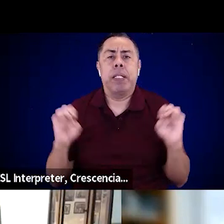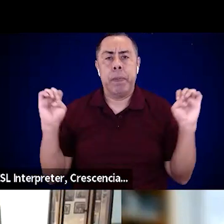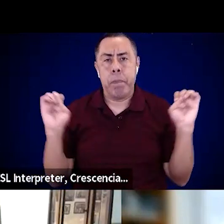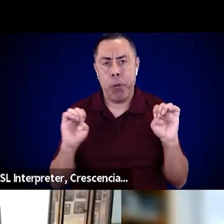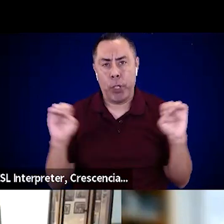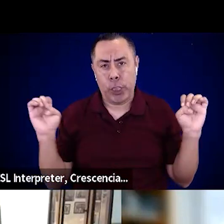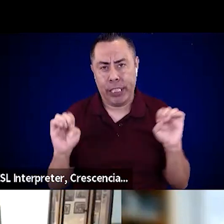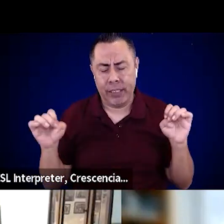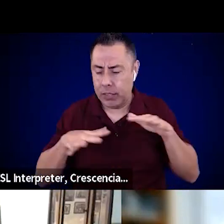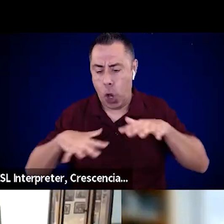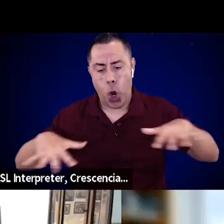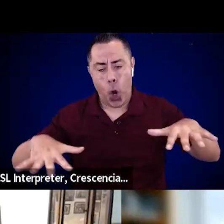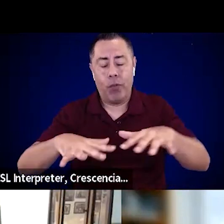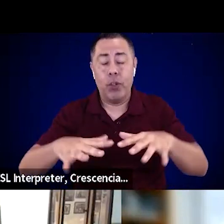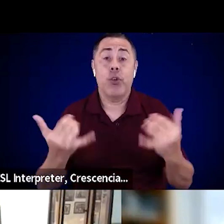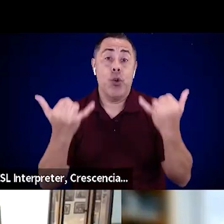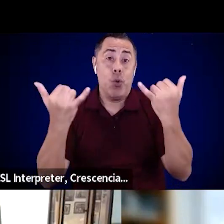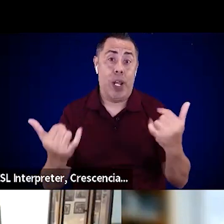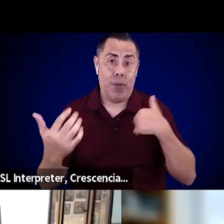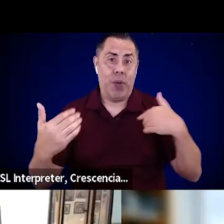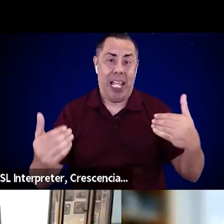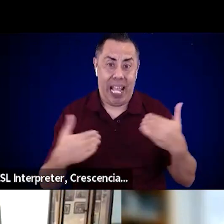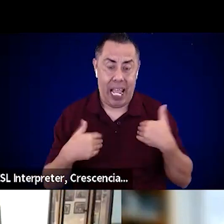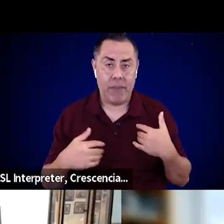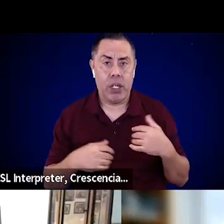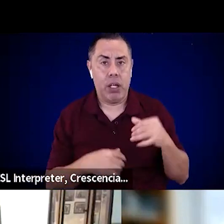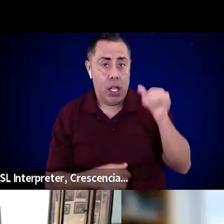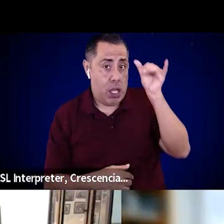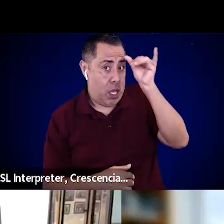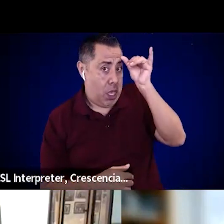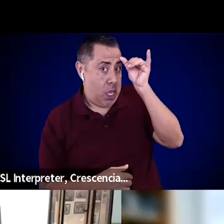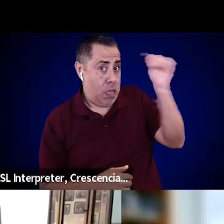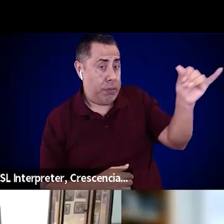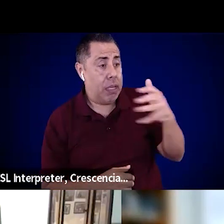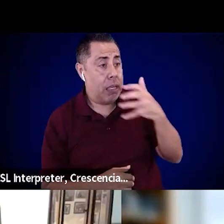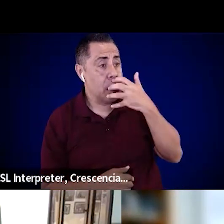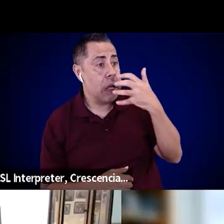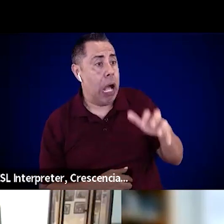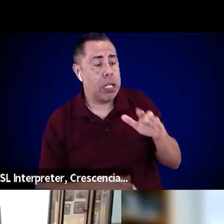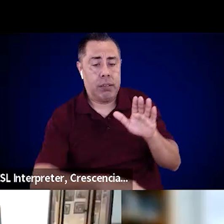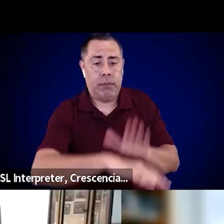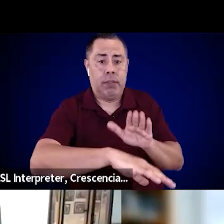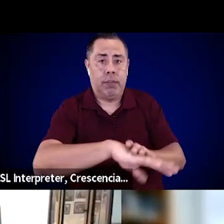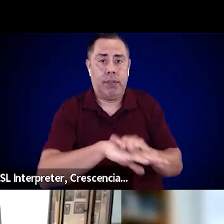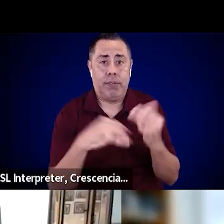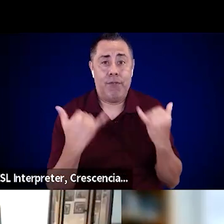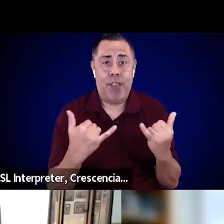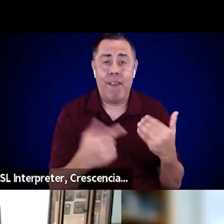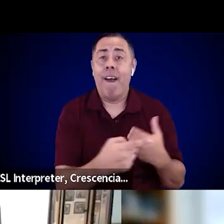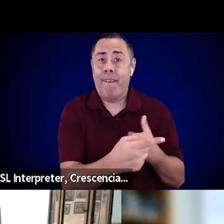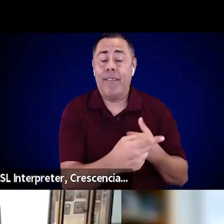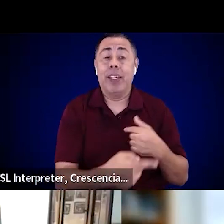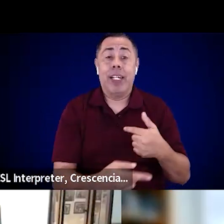advisory at this moment. I mean, I'm the manager on duty right now, and I can say we're one spark away from a bad day,